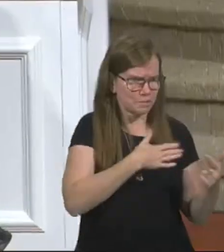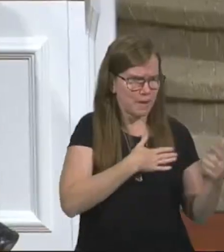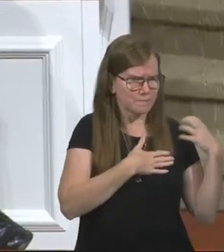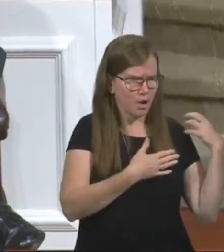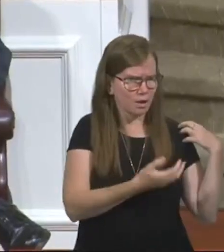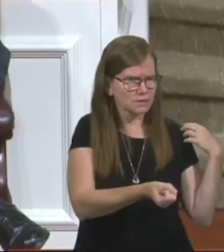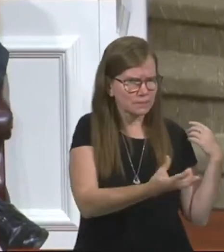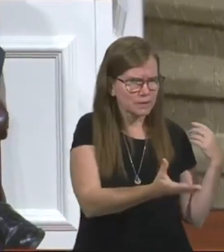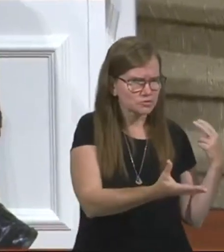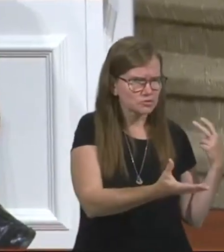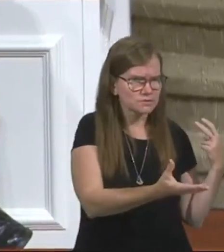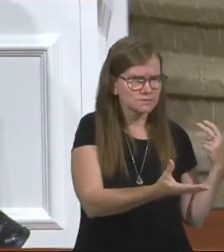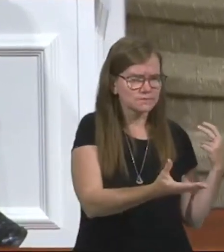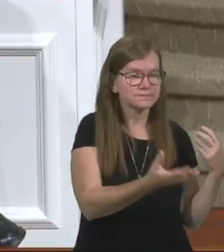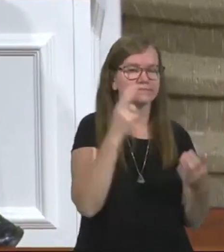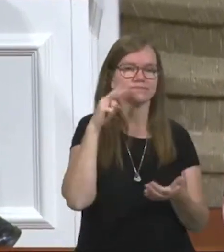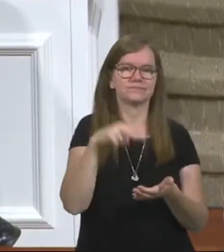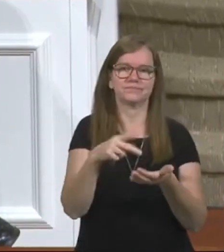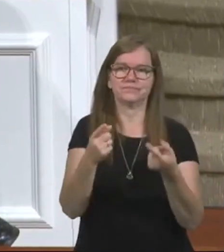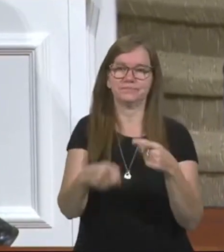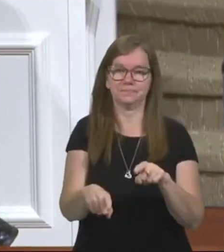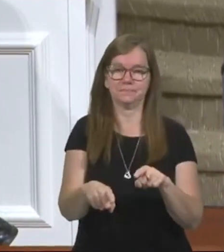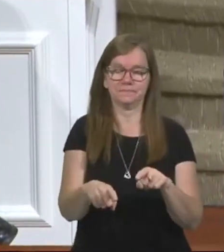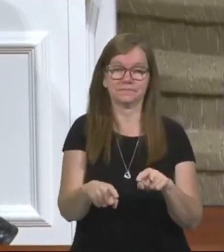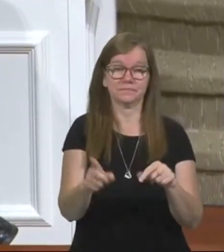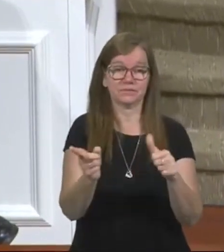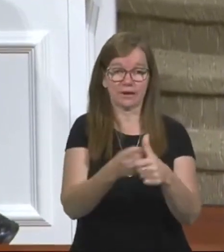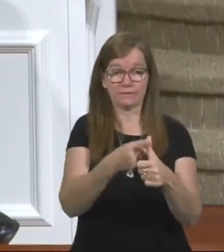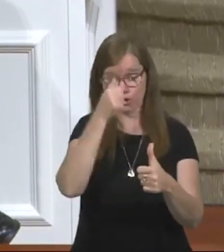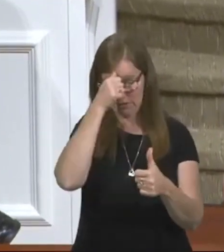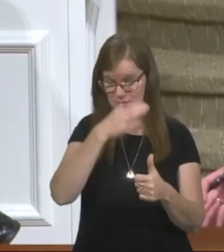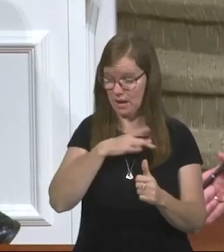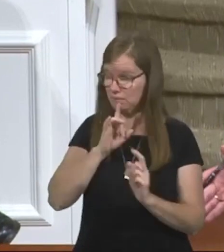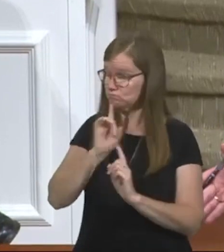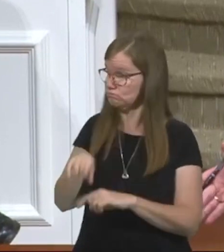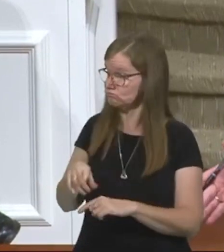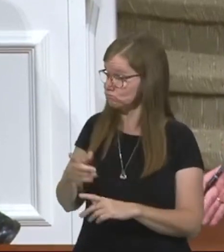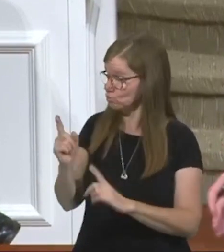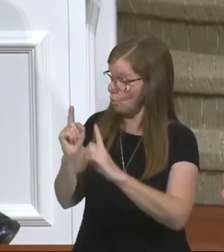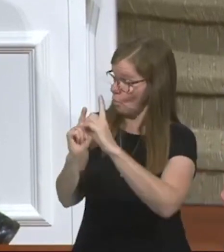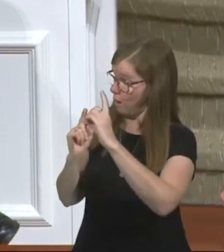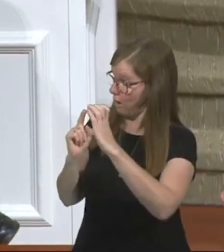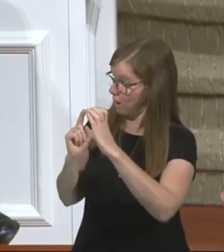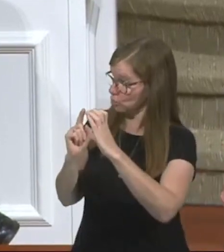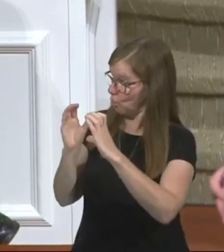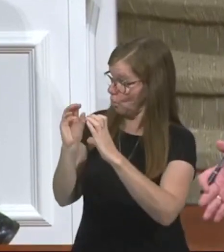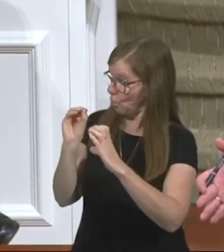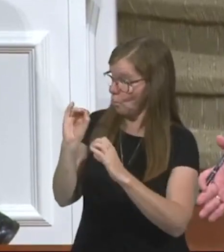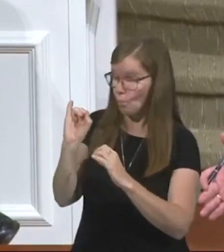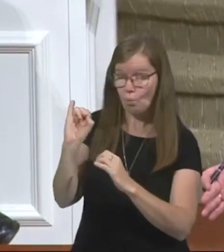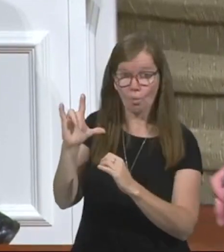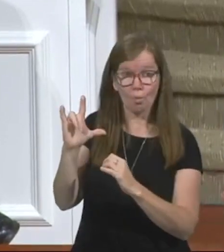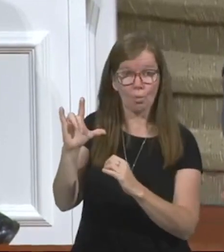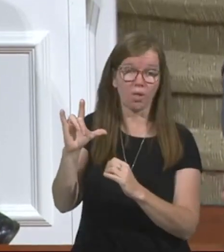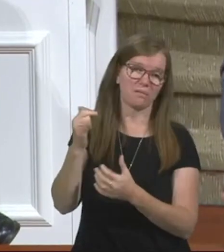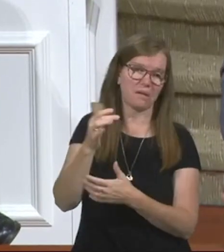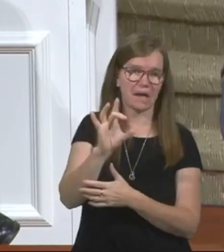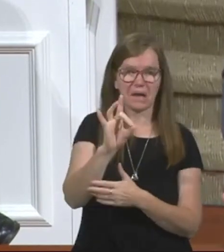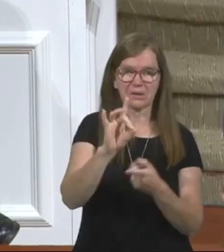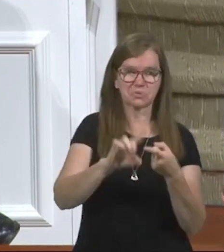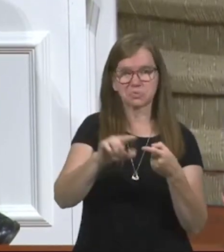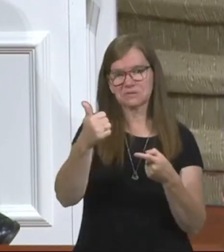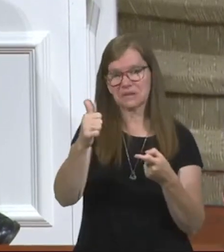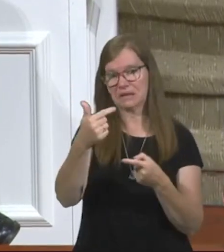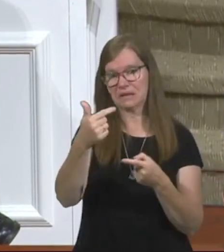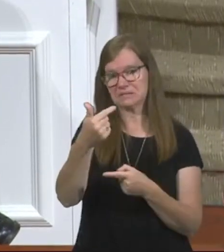boss? Well, let's look what happens here. Here, the first guy responded, well, in a hundred measures of oil, it's about eight to 10 gallons of